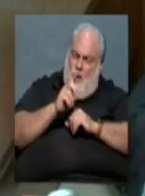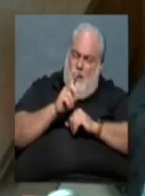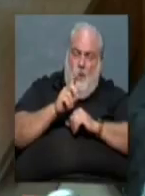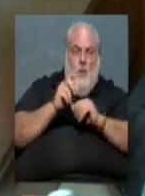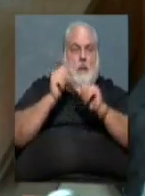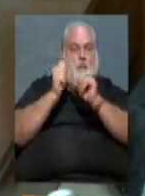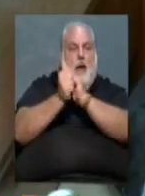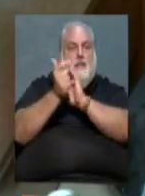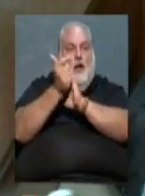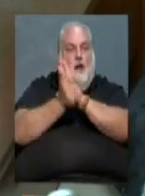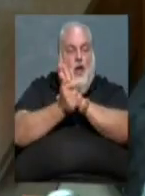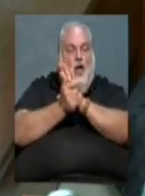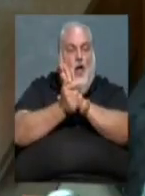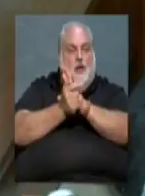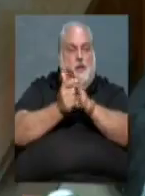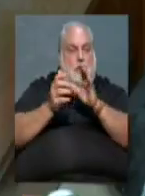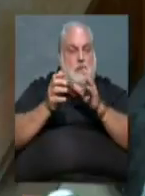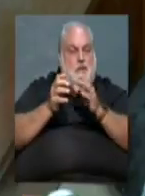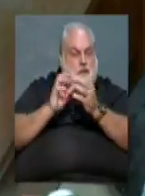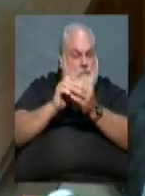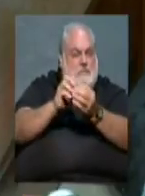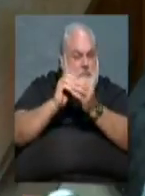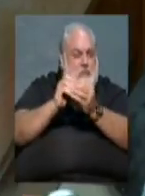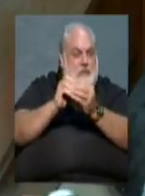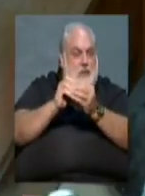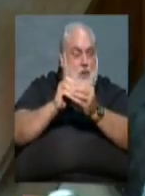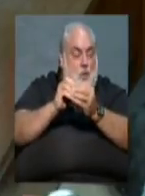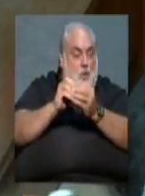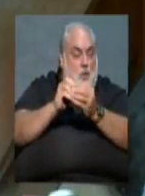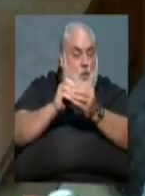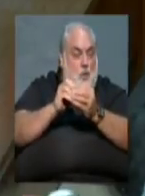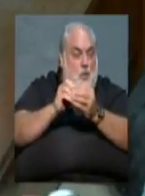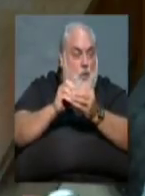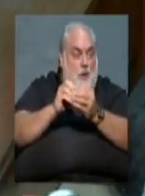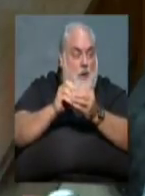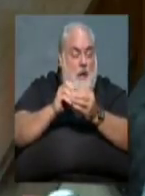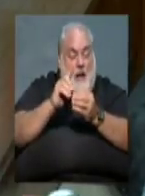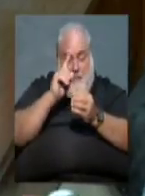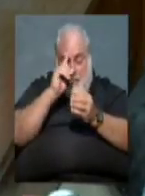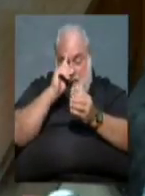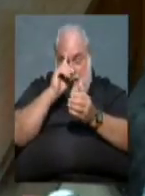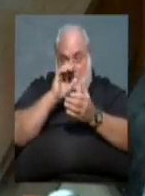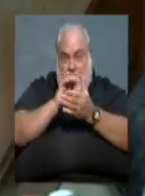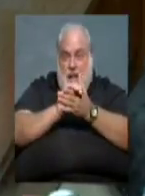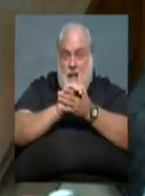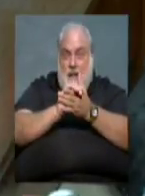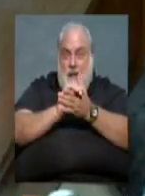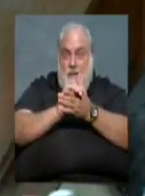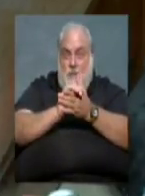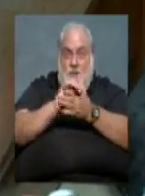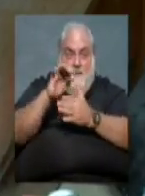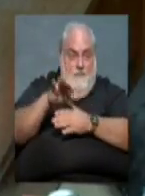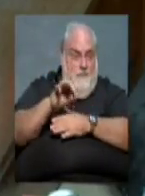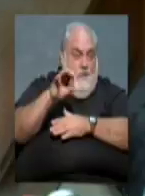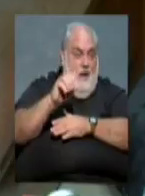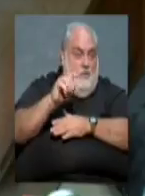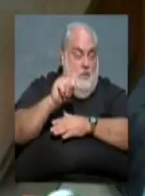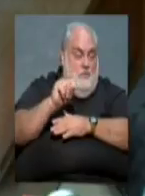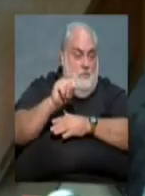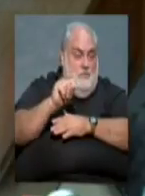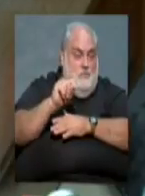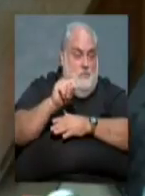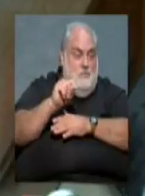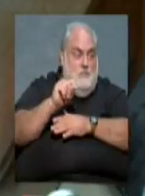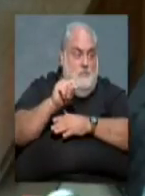passed an ordinance regime to try to deal with it. And I think that one of the things that we found out is that